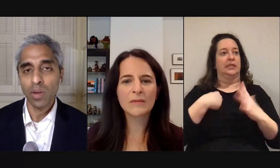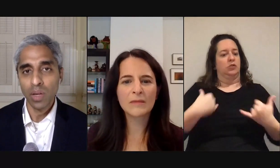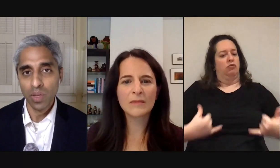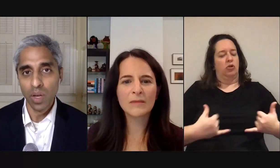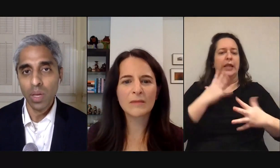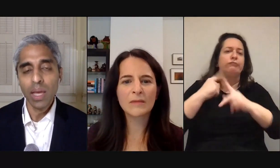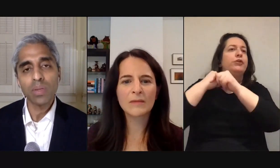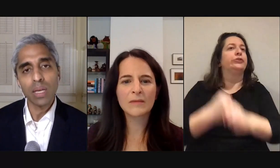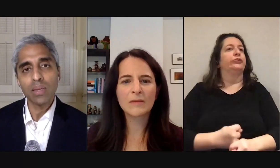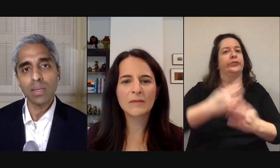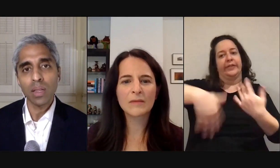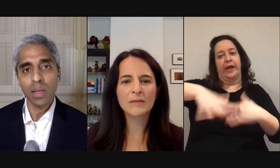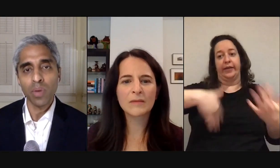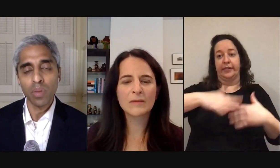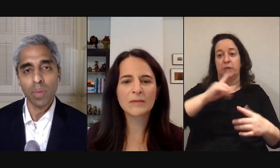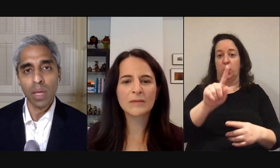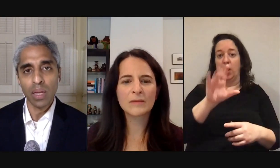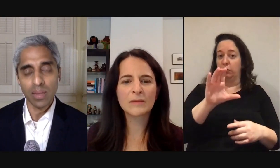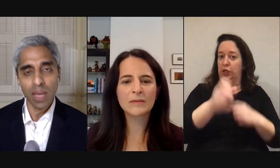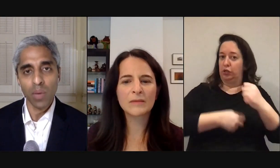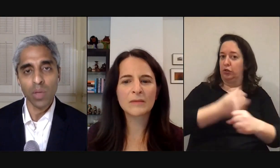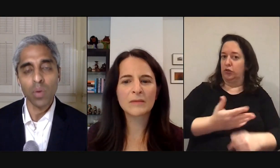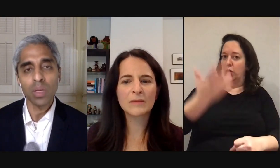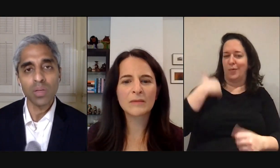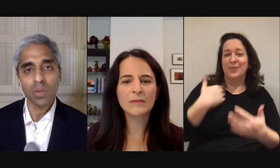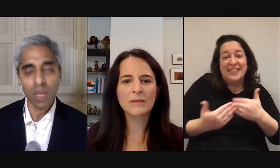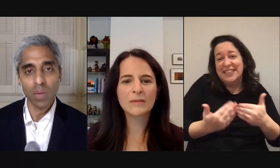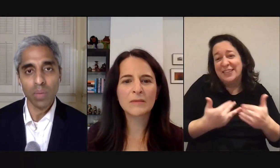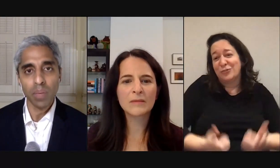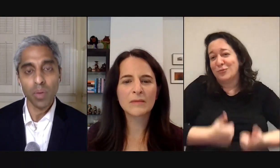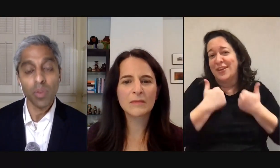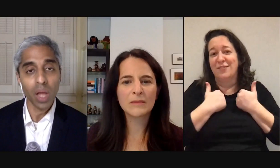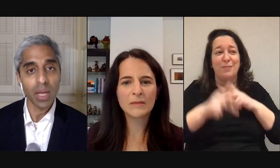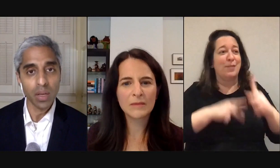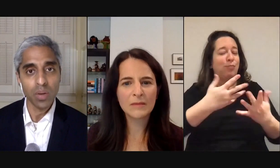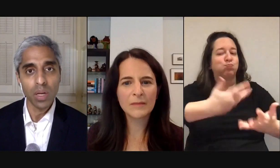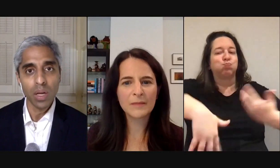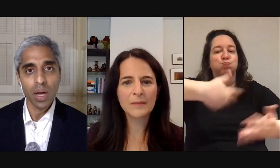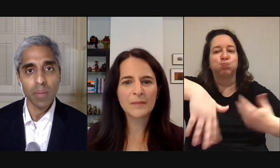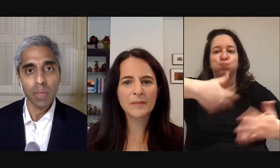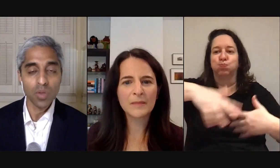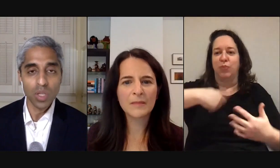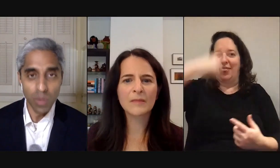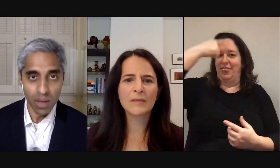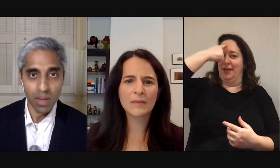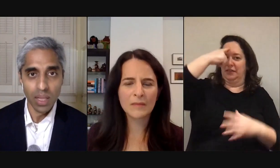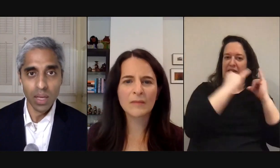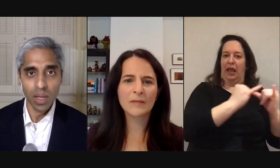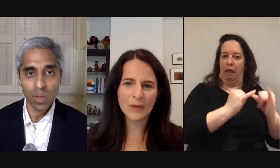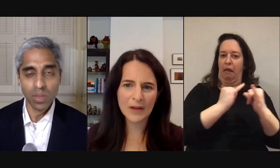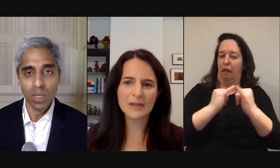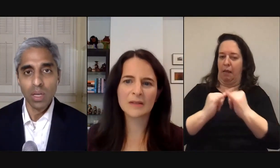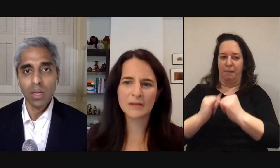let's say 100 years ago it was easy to live with in a setting where you only associated with people who thought like you um because you could do that